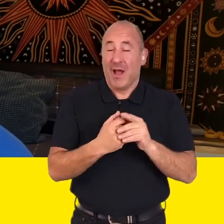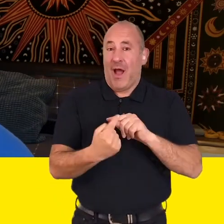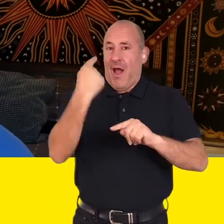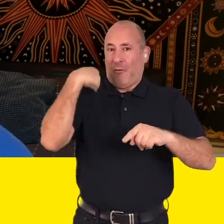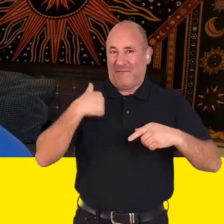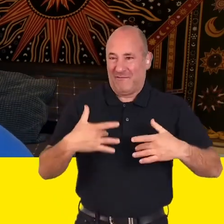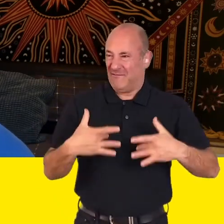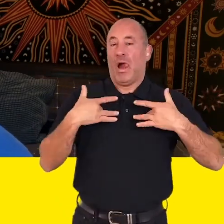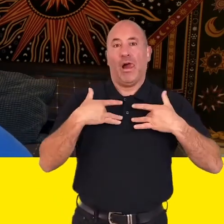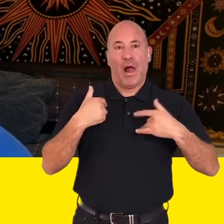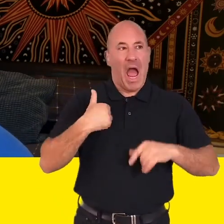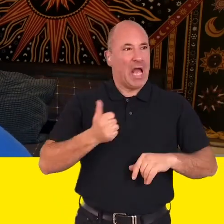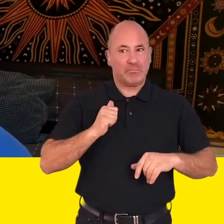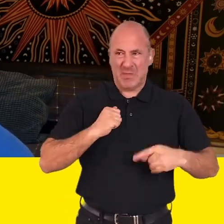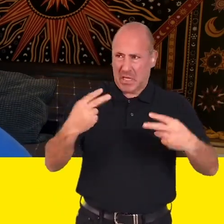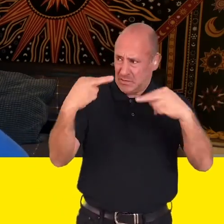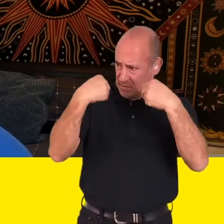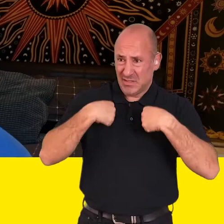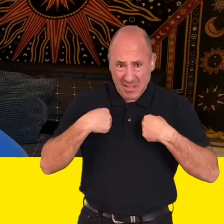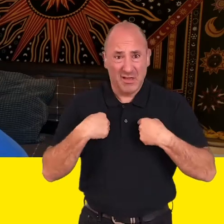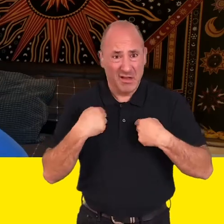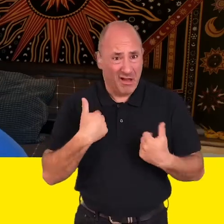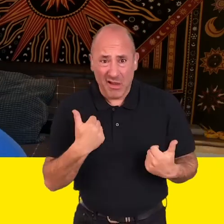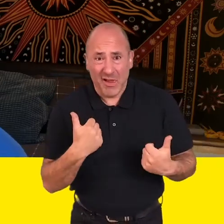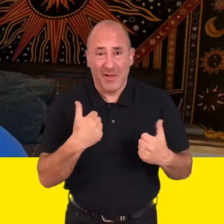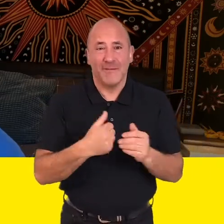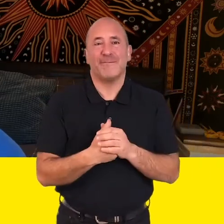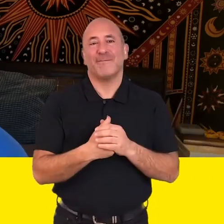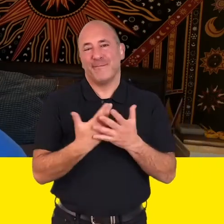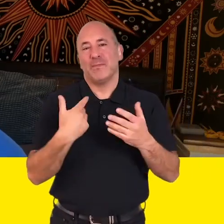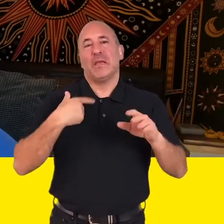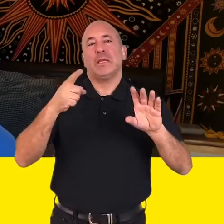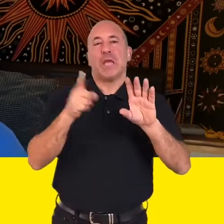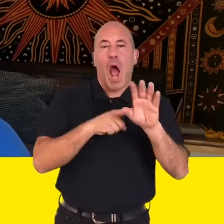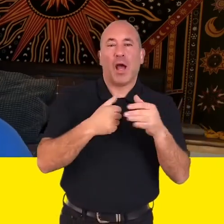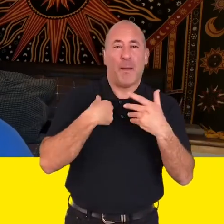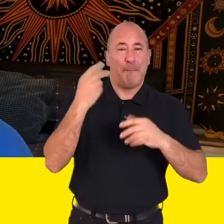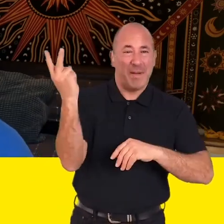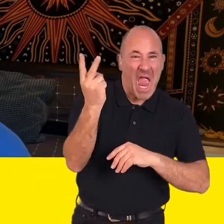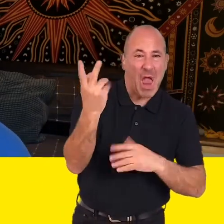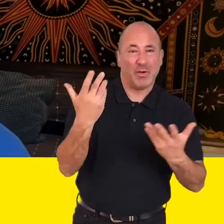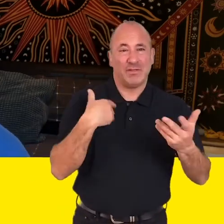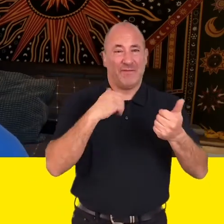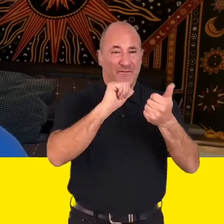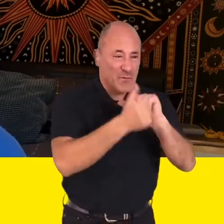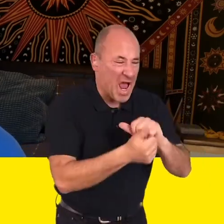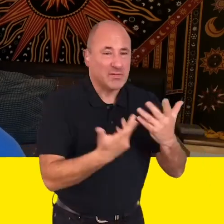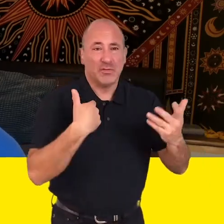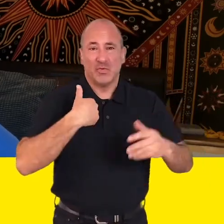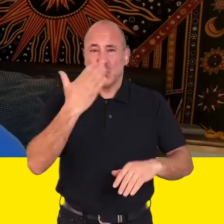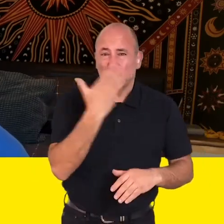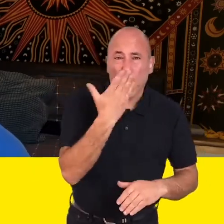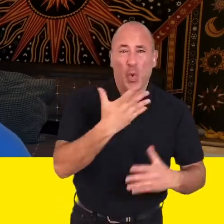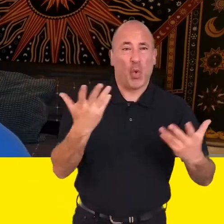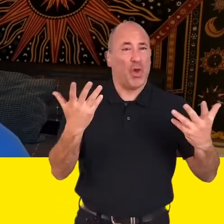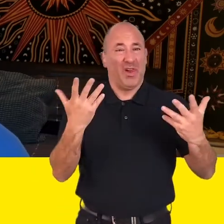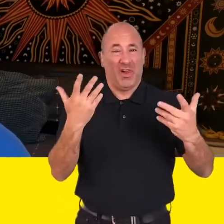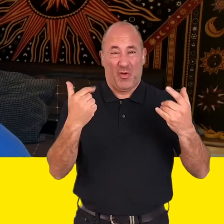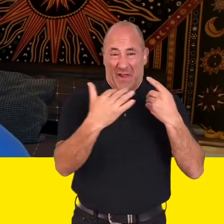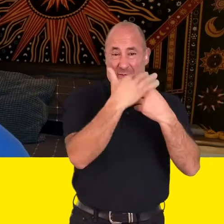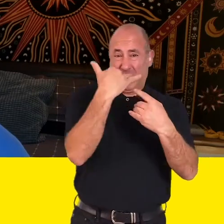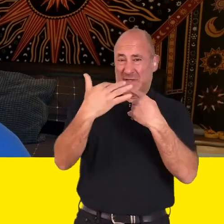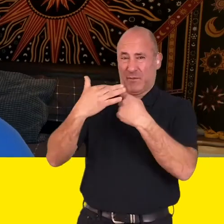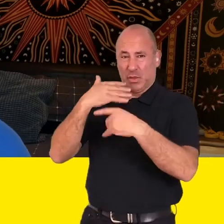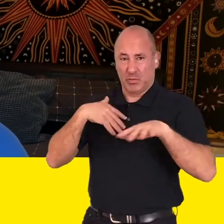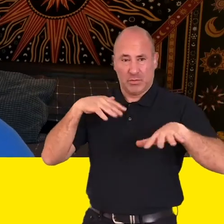it's just that's what it felt like was being expected of me at the time. As a young person there's our parents, our friends, our